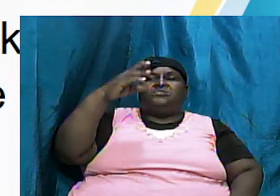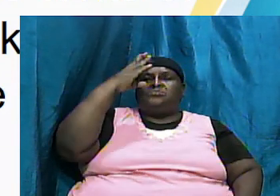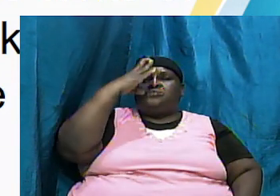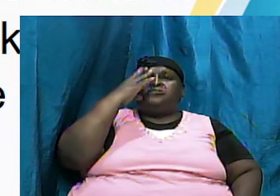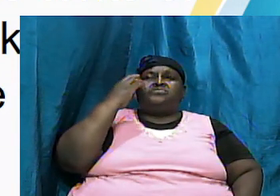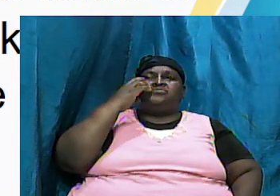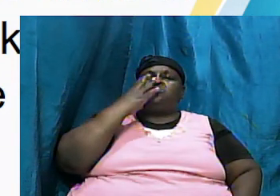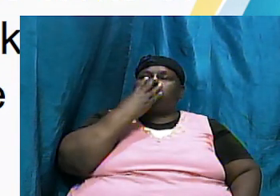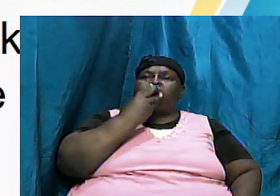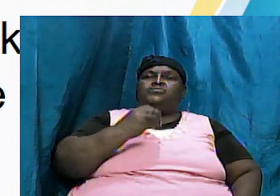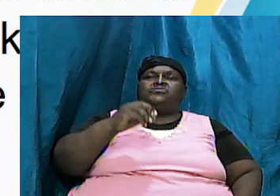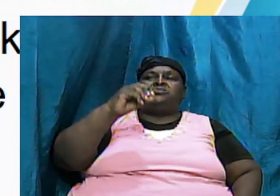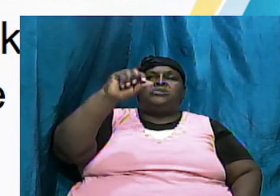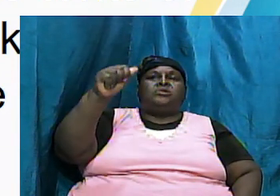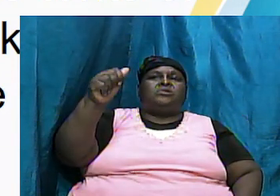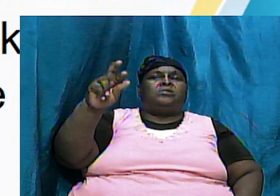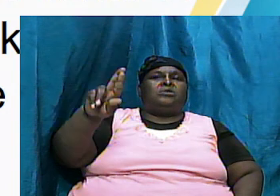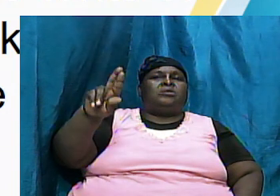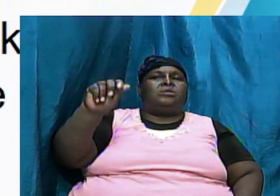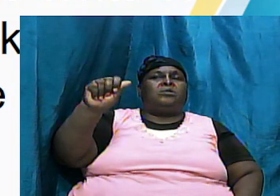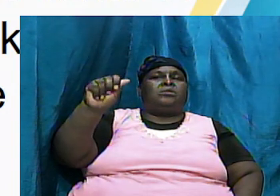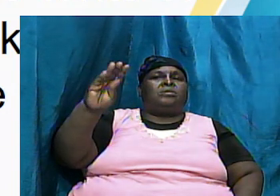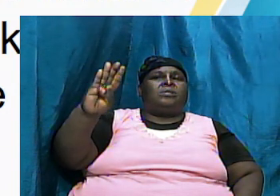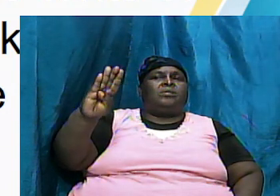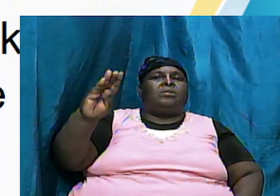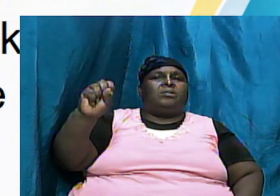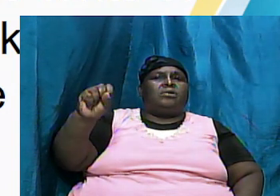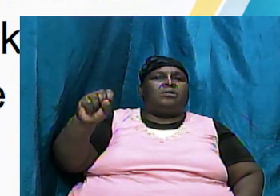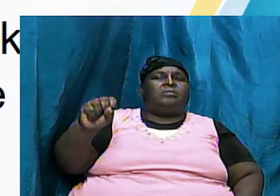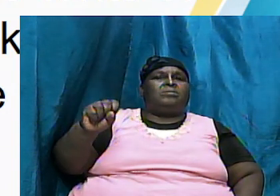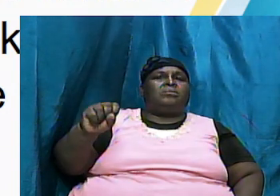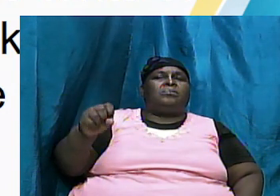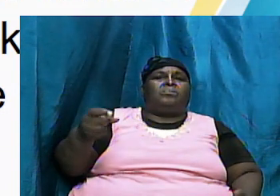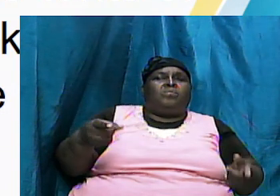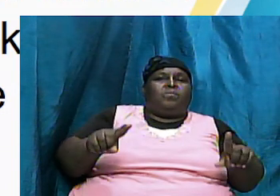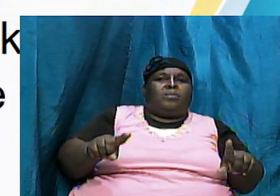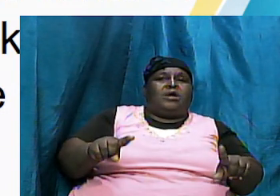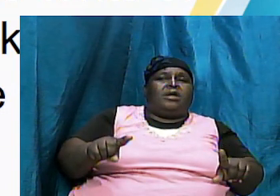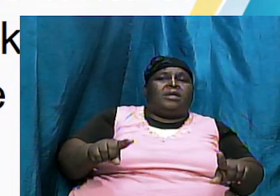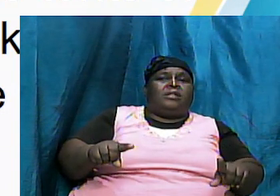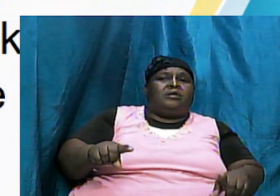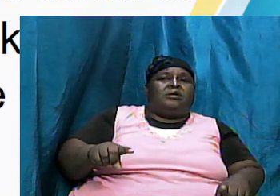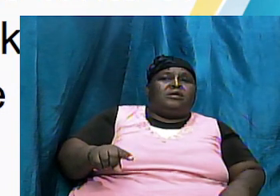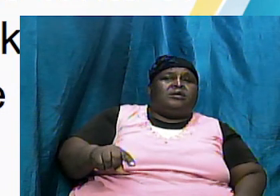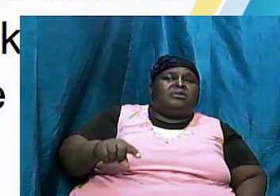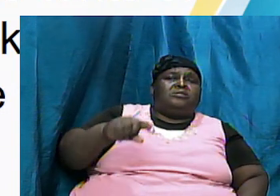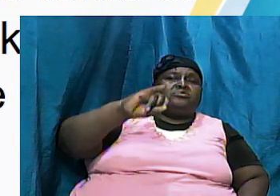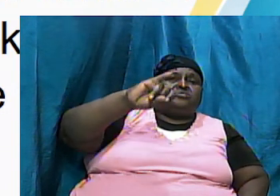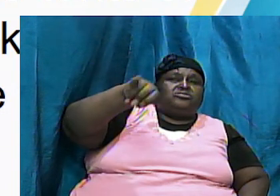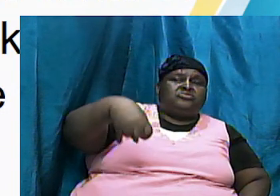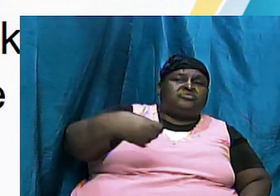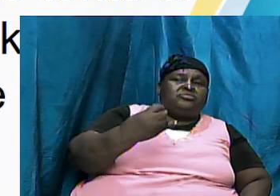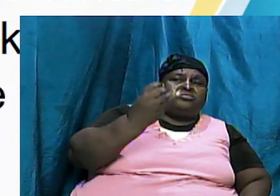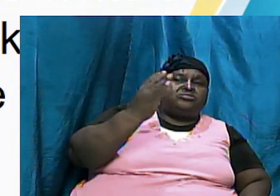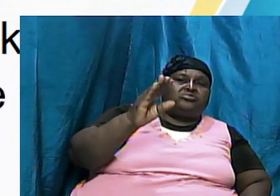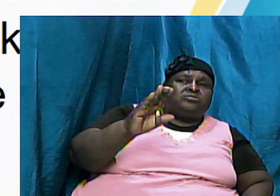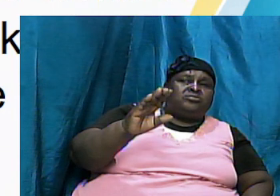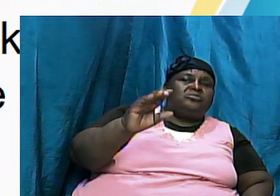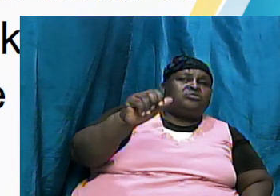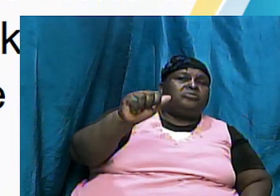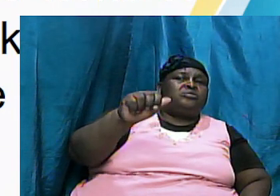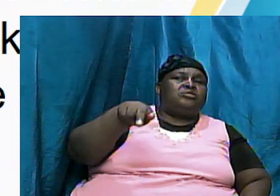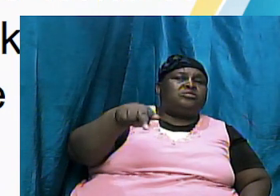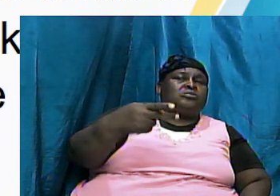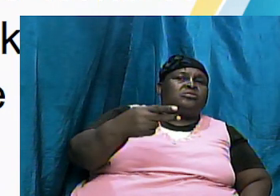they were tent dwellers while Japheth the Europeans has been enlarged through world